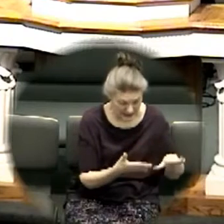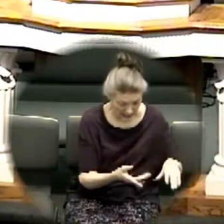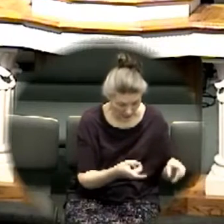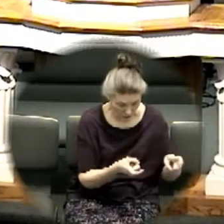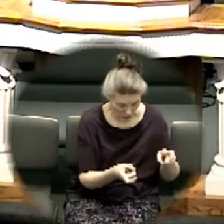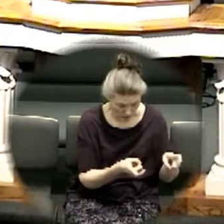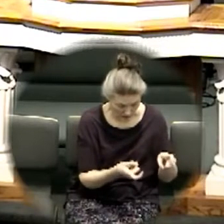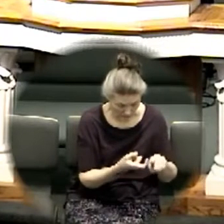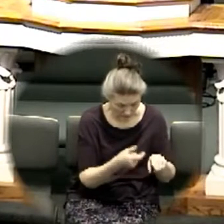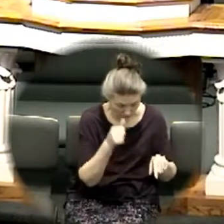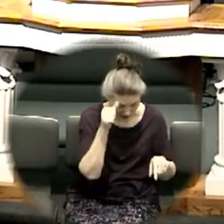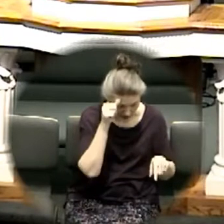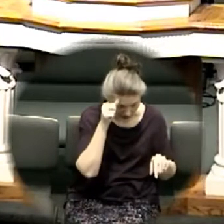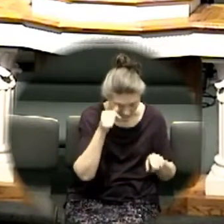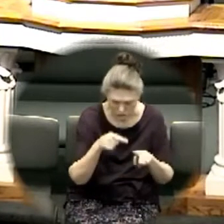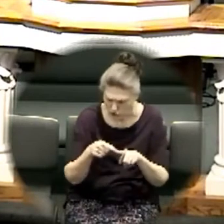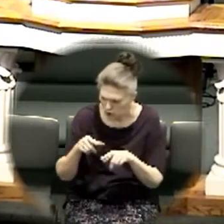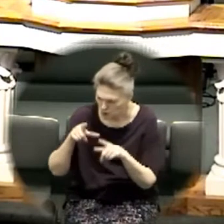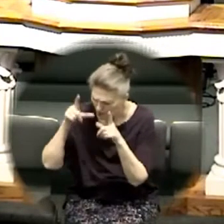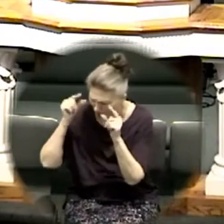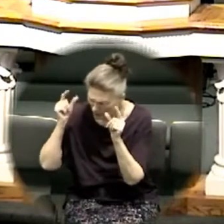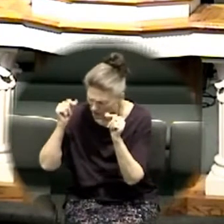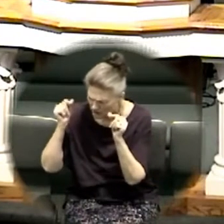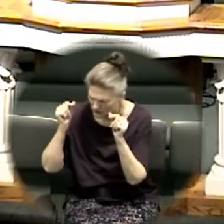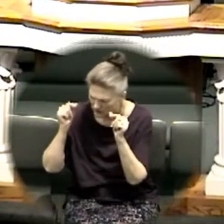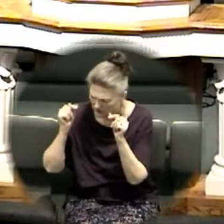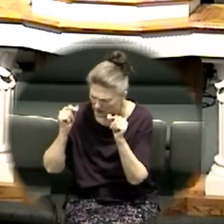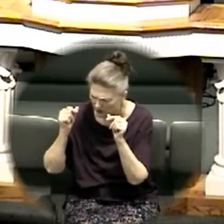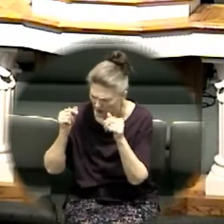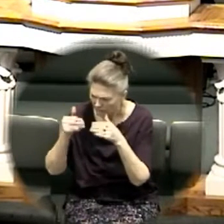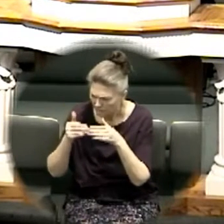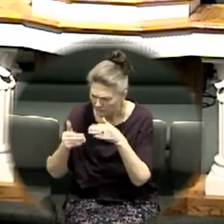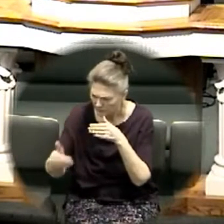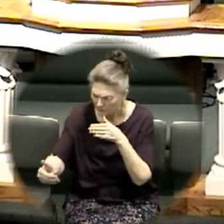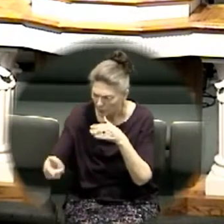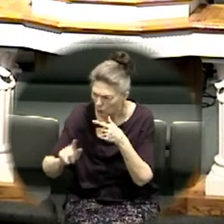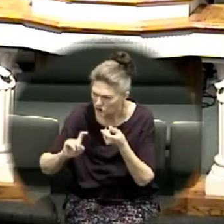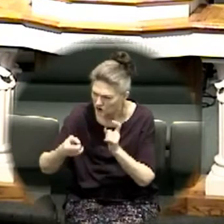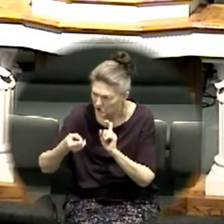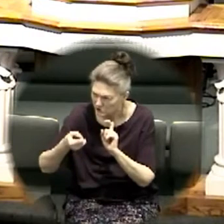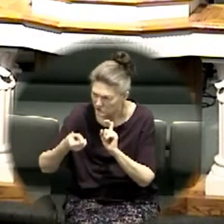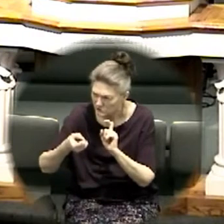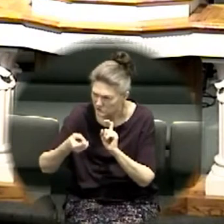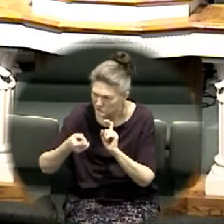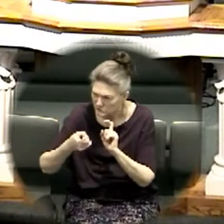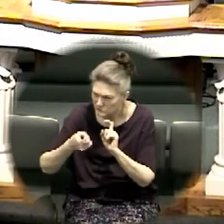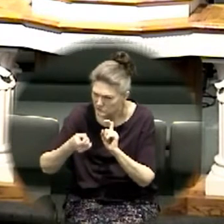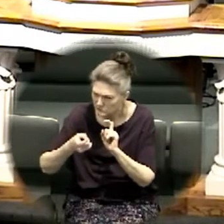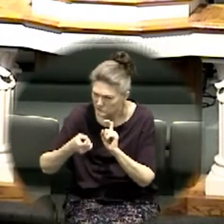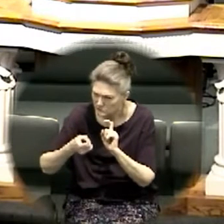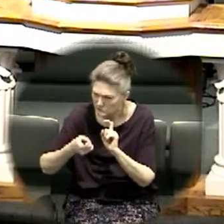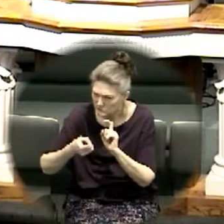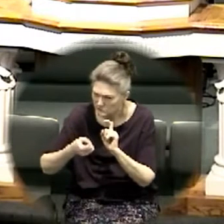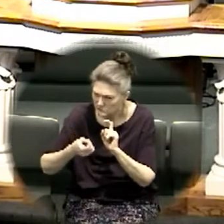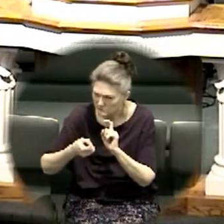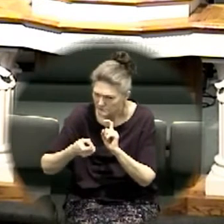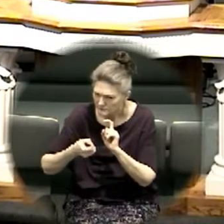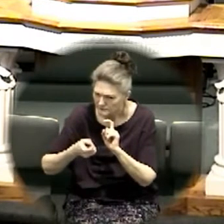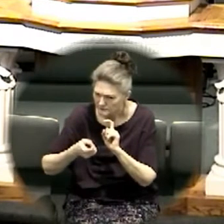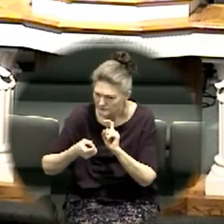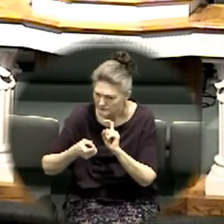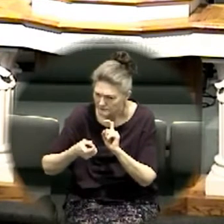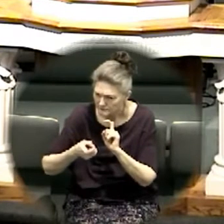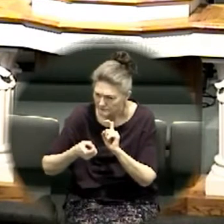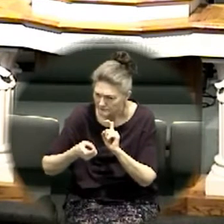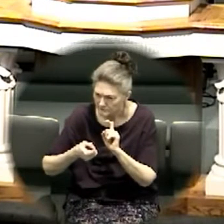means it ain't gonna rain anymore something is gonna happen that will change it says even over those who had